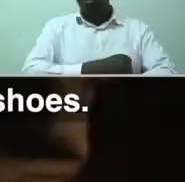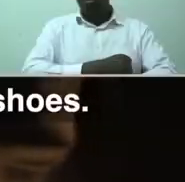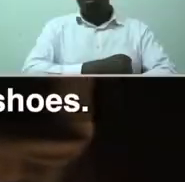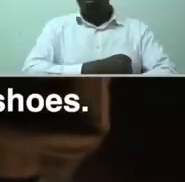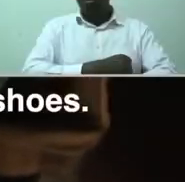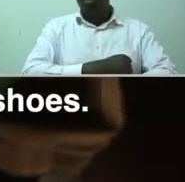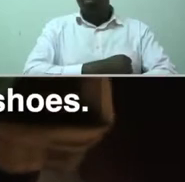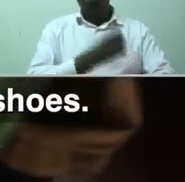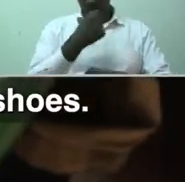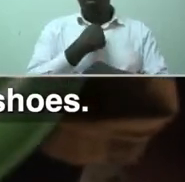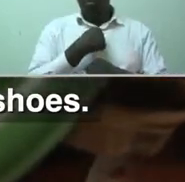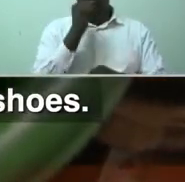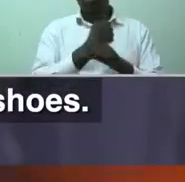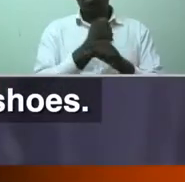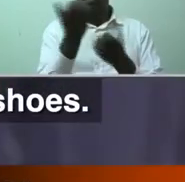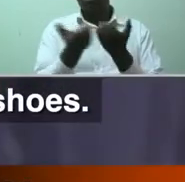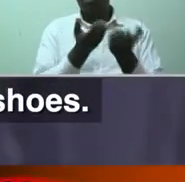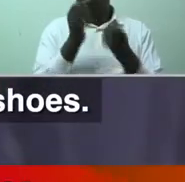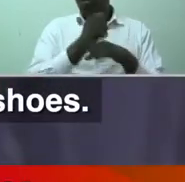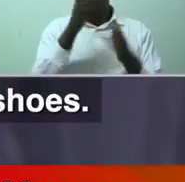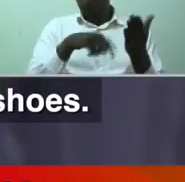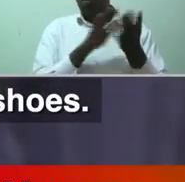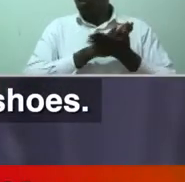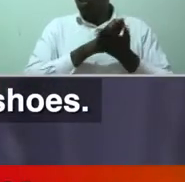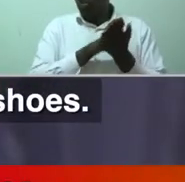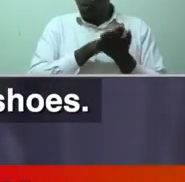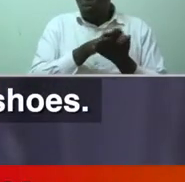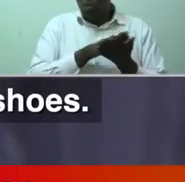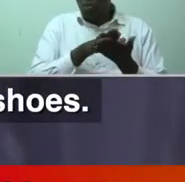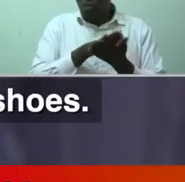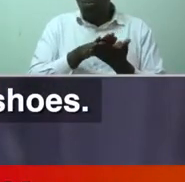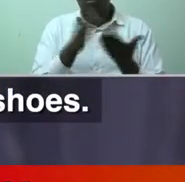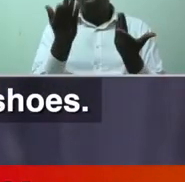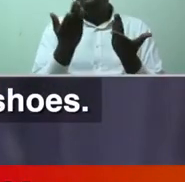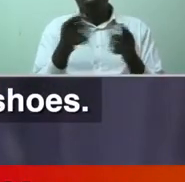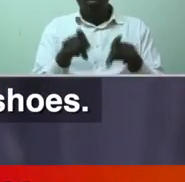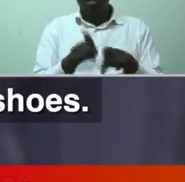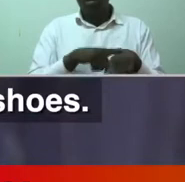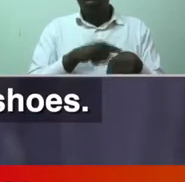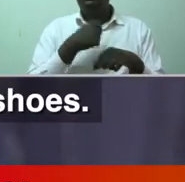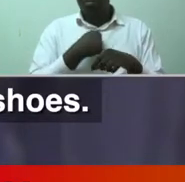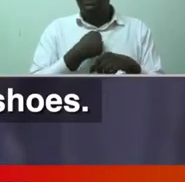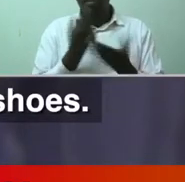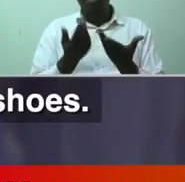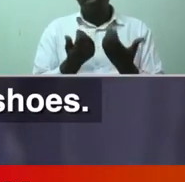I am a businessman. I make soaps and I also make shoes.